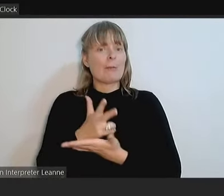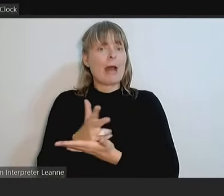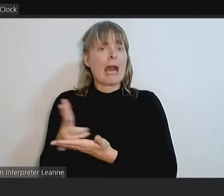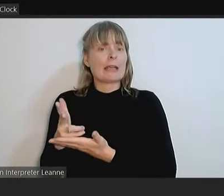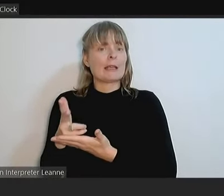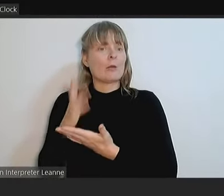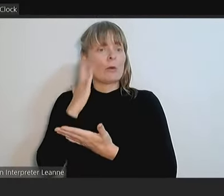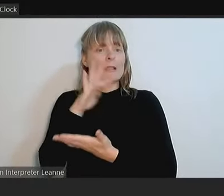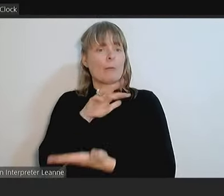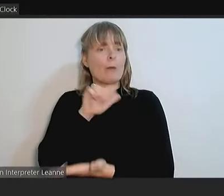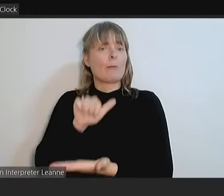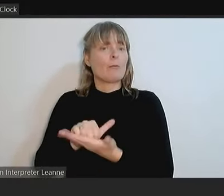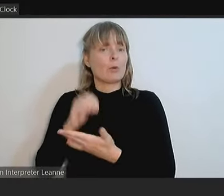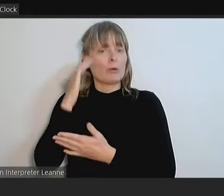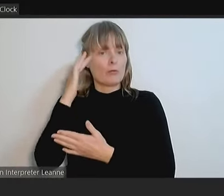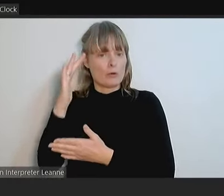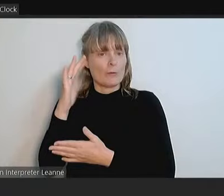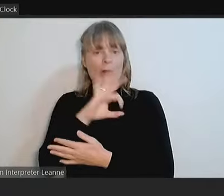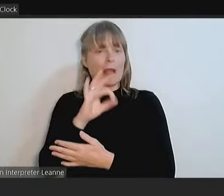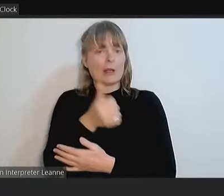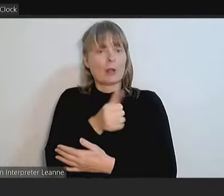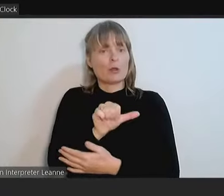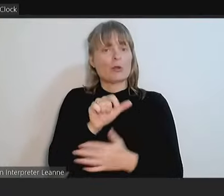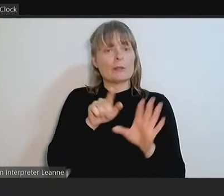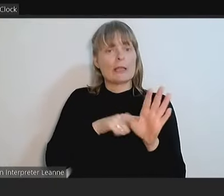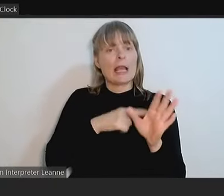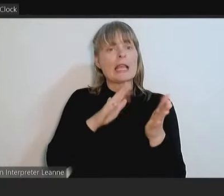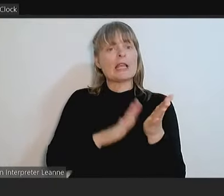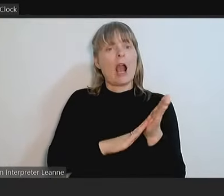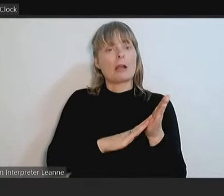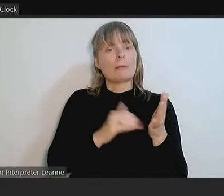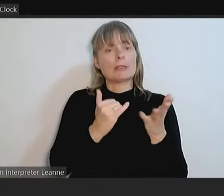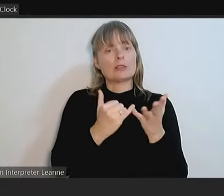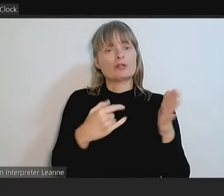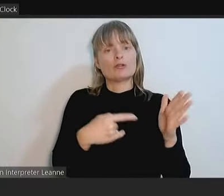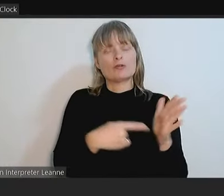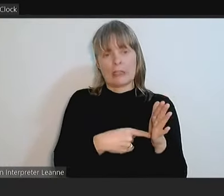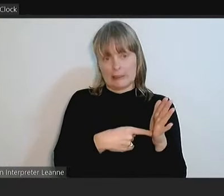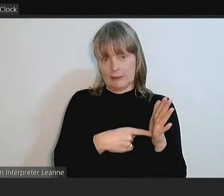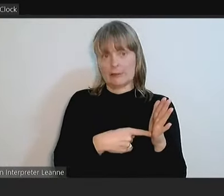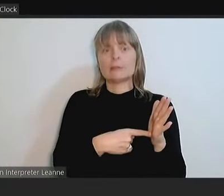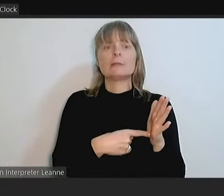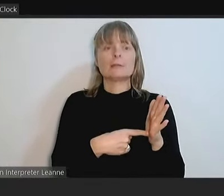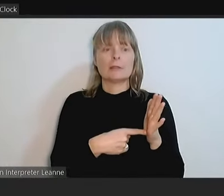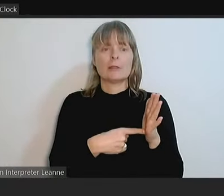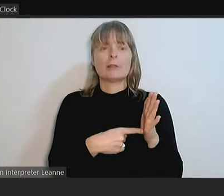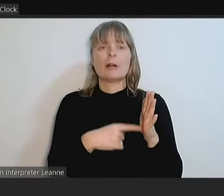in Youngman Street. are there for move that be addressed to the CEO.